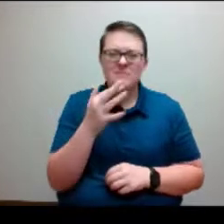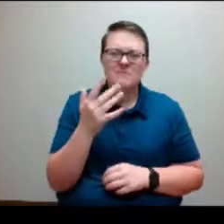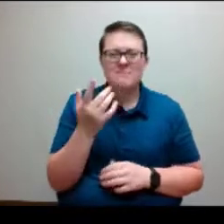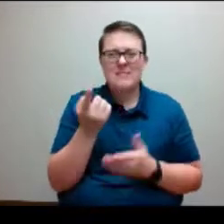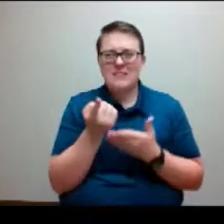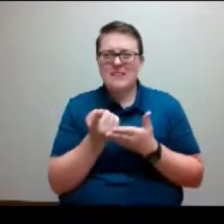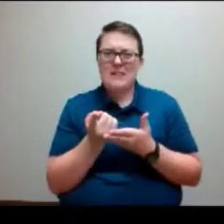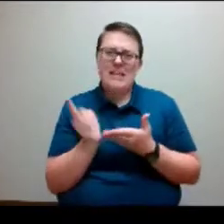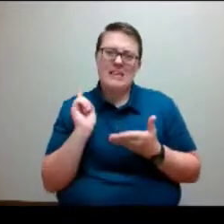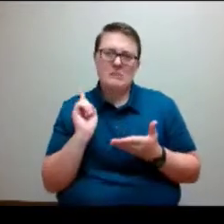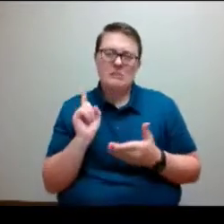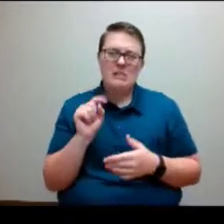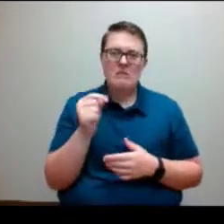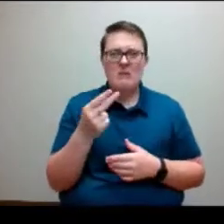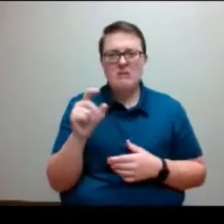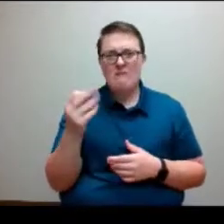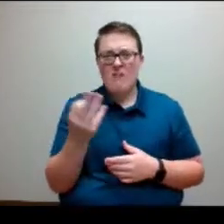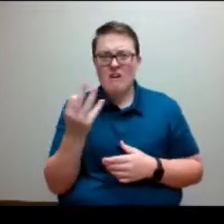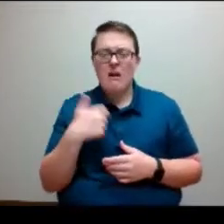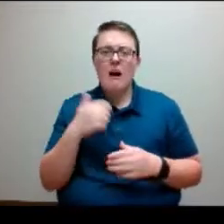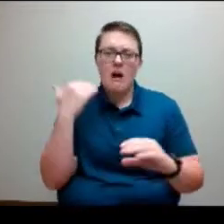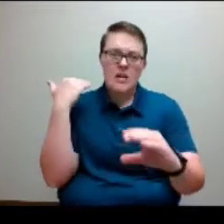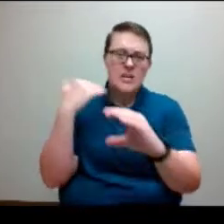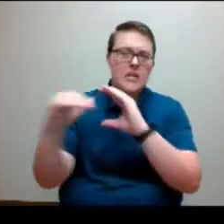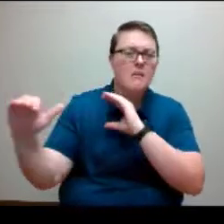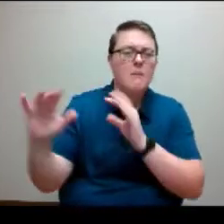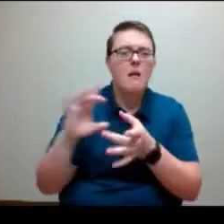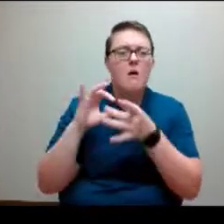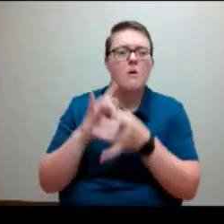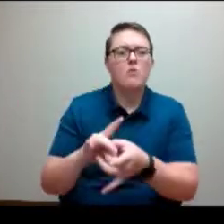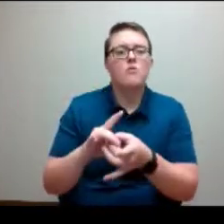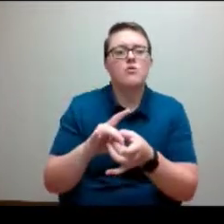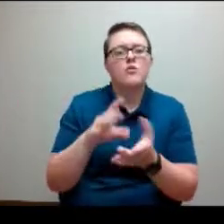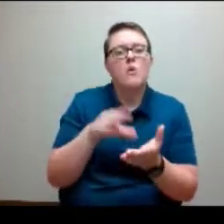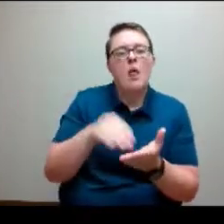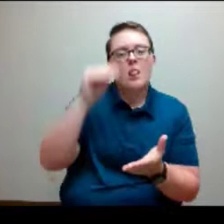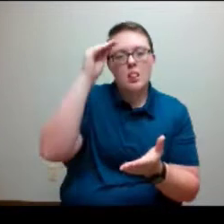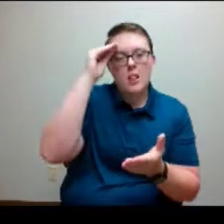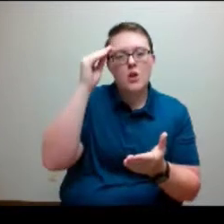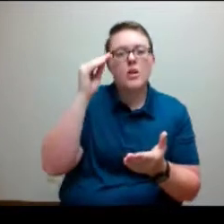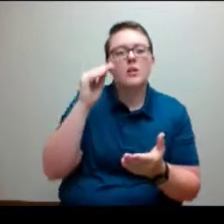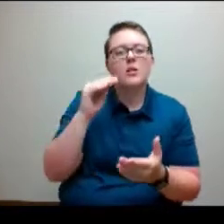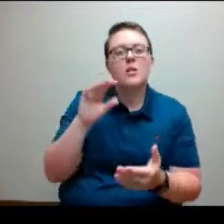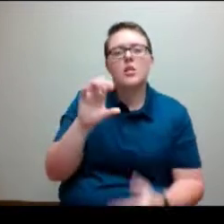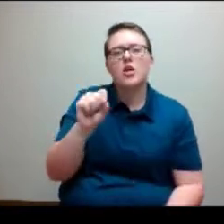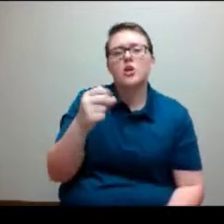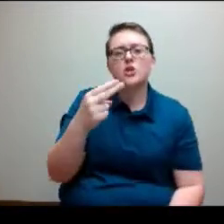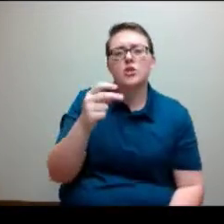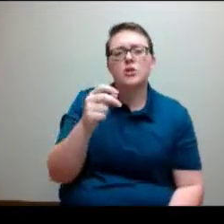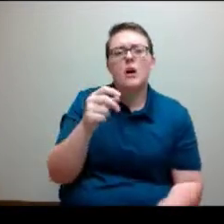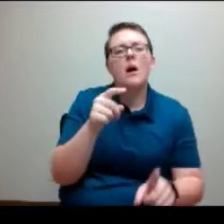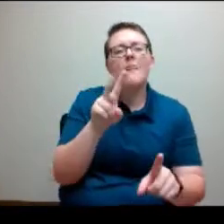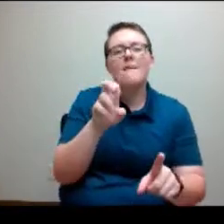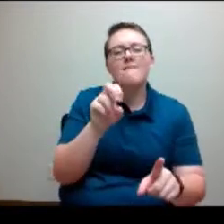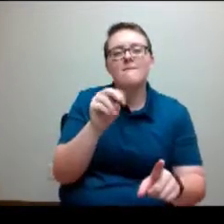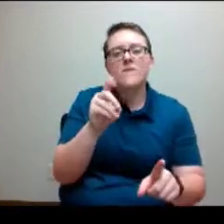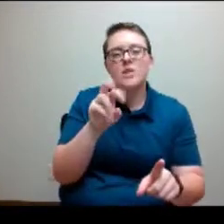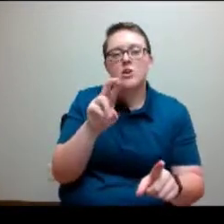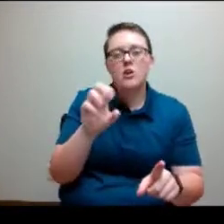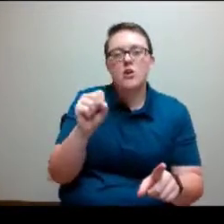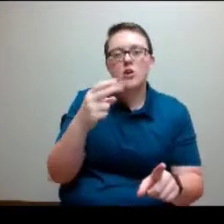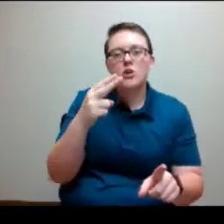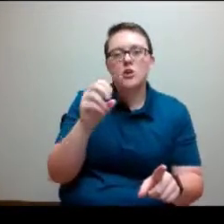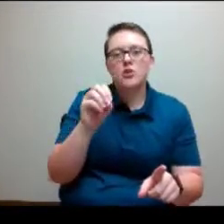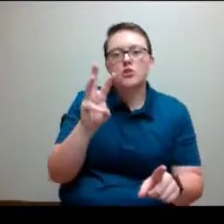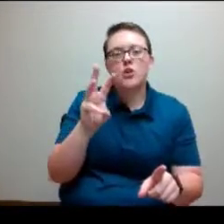learning management system showcases. I just wanted to remind you that that went out. The Brightspace, the